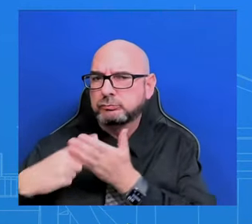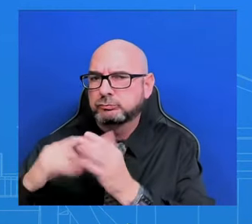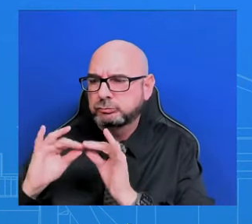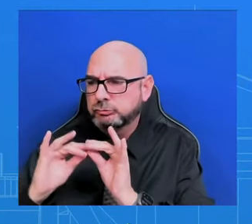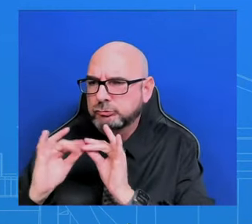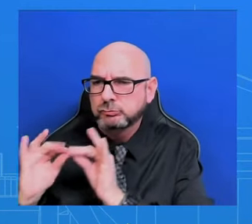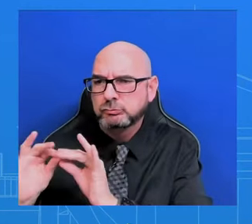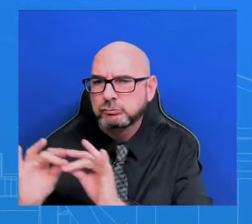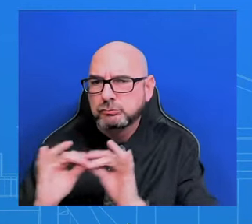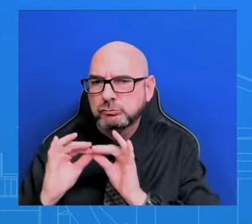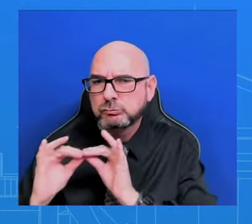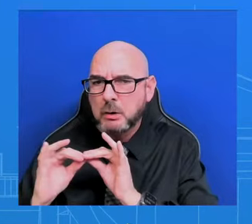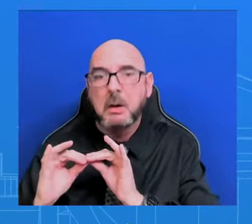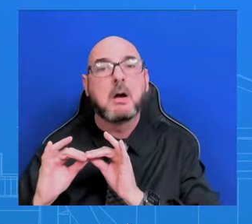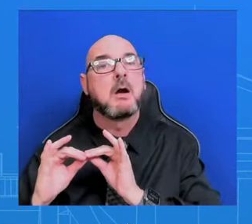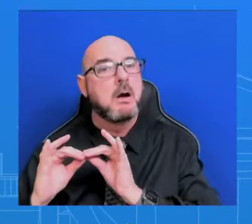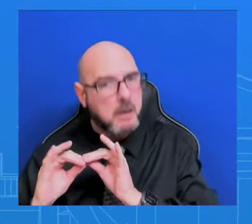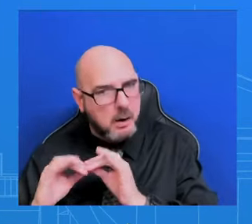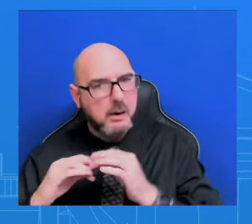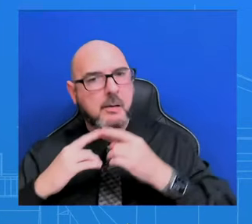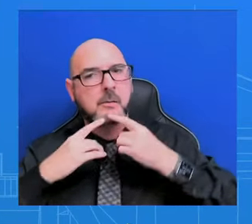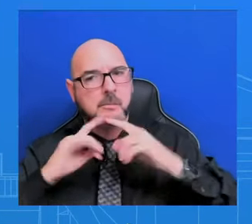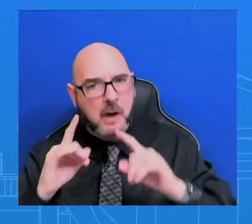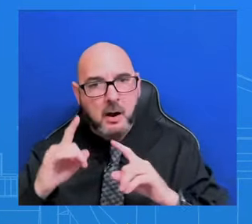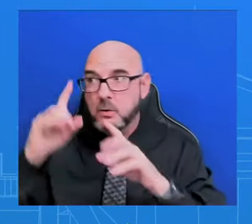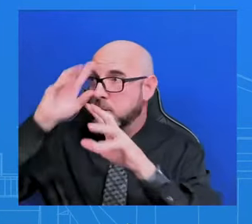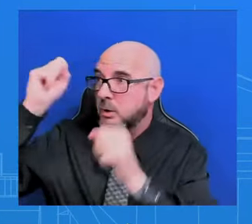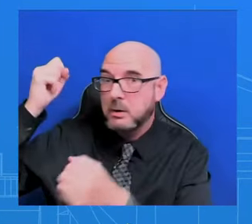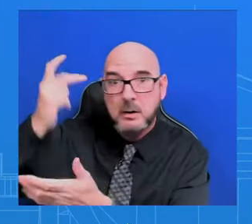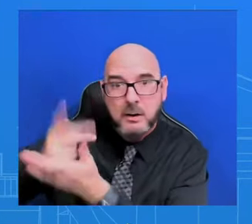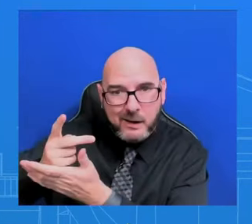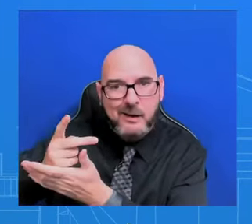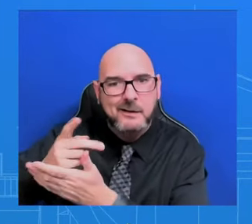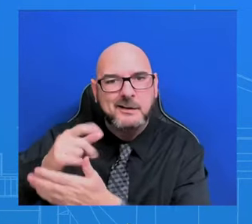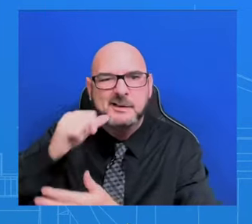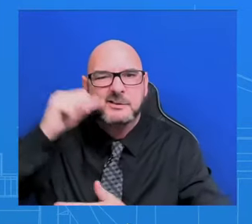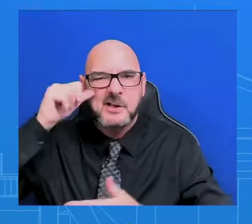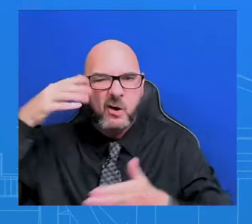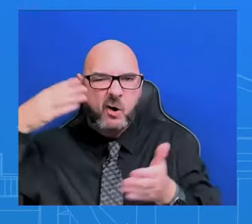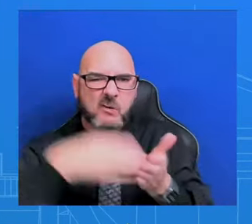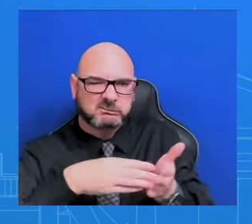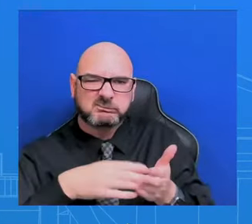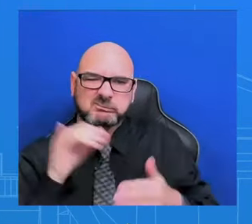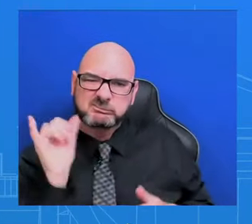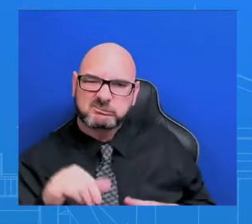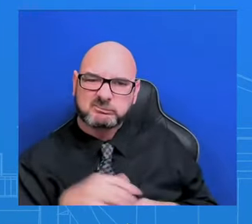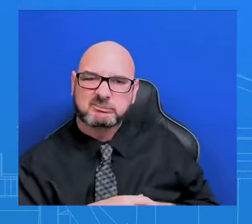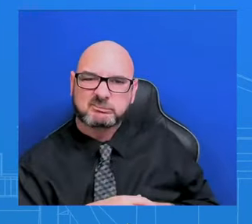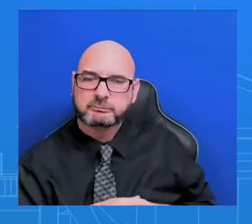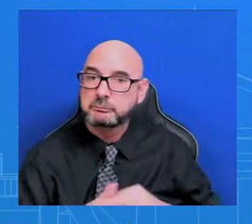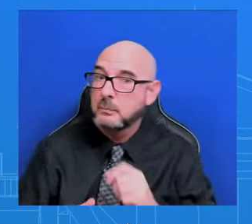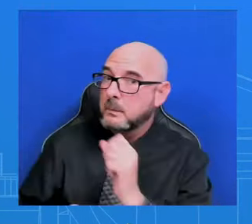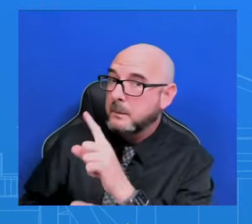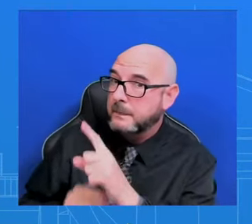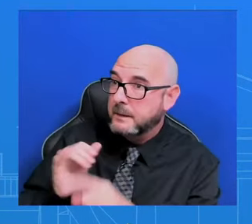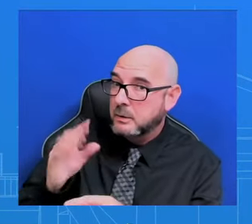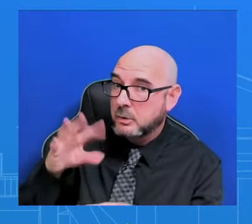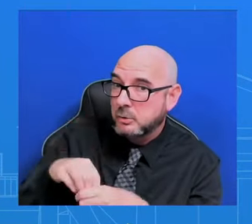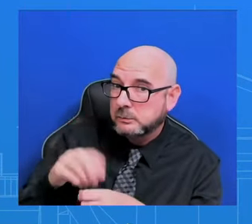very recently. And with that National Security Team, did that include Secretary Austin? When was the last time the President spoke with the Secretary?